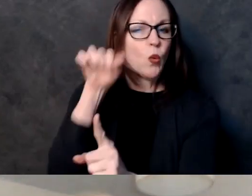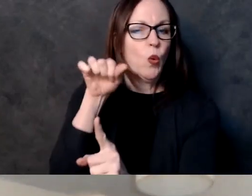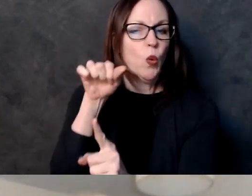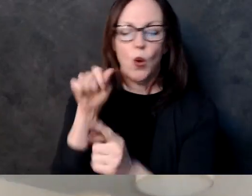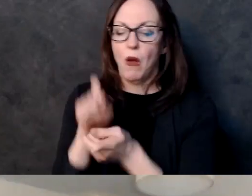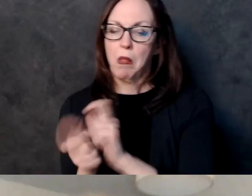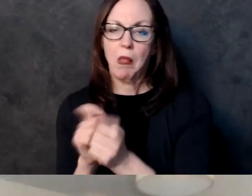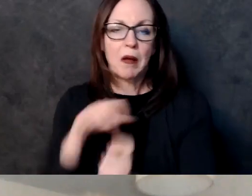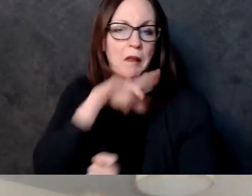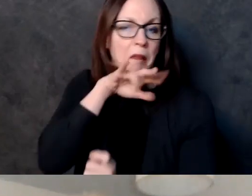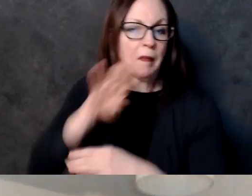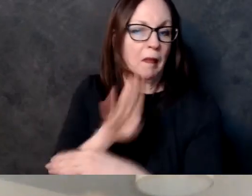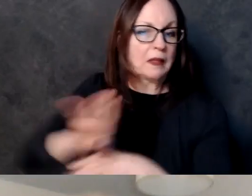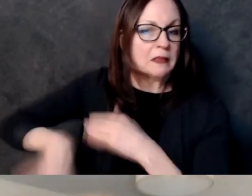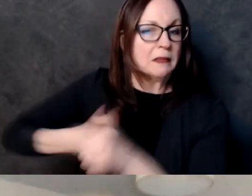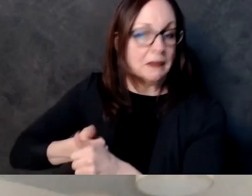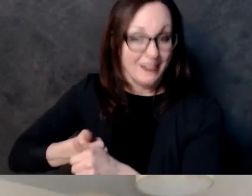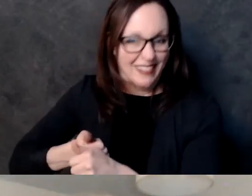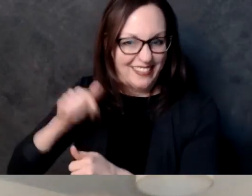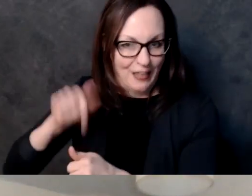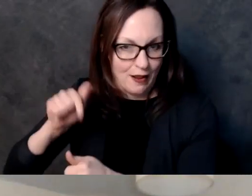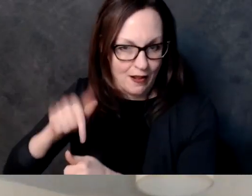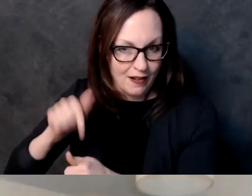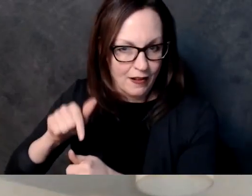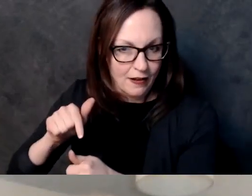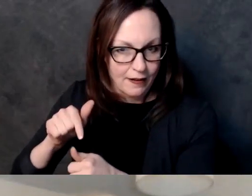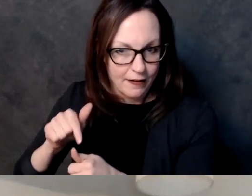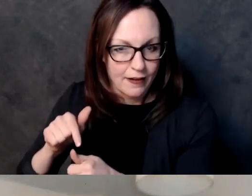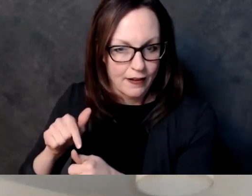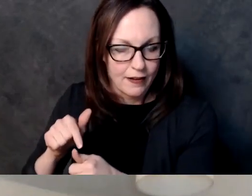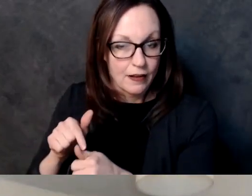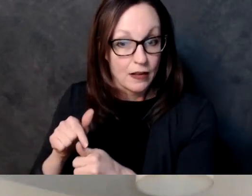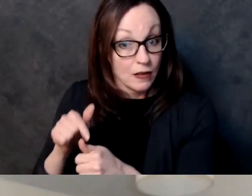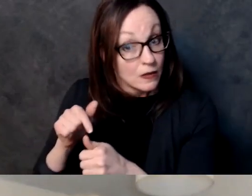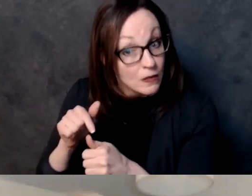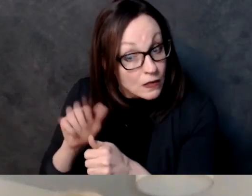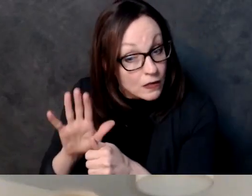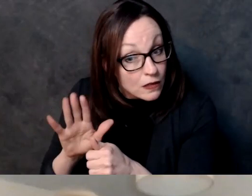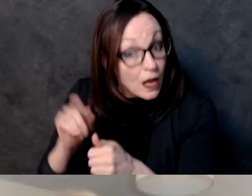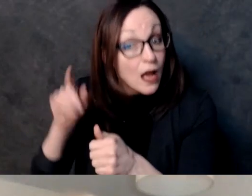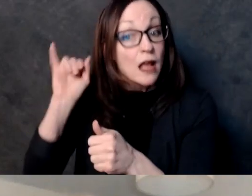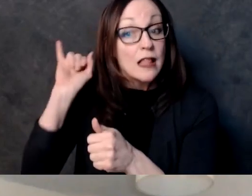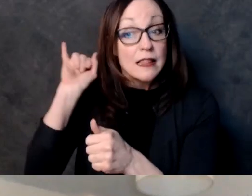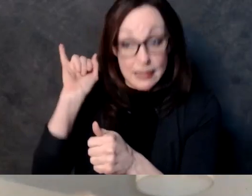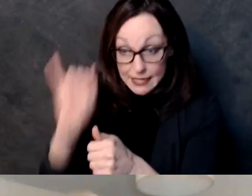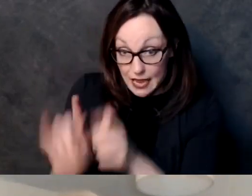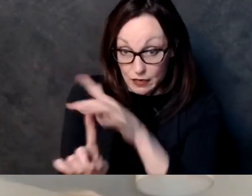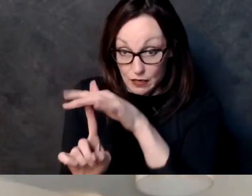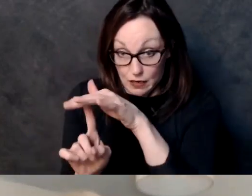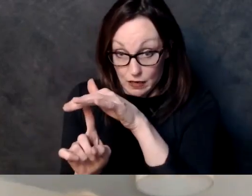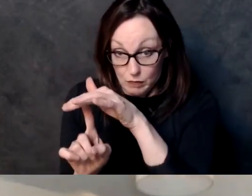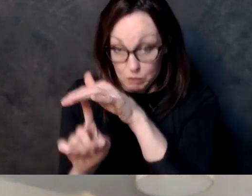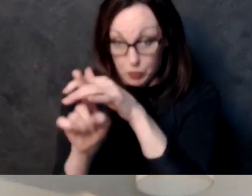sides as far as this past election this was probably the closely most closely